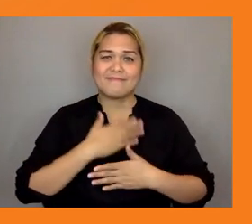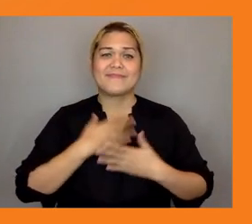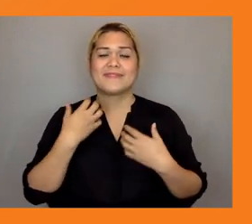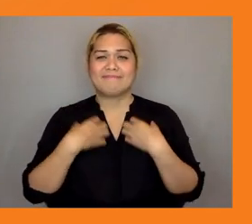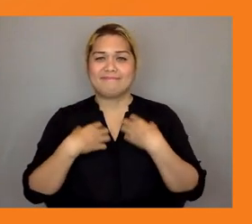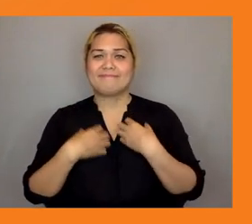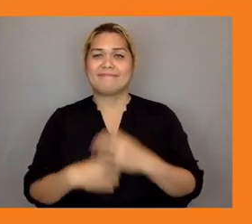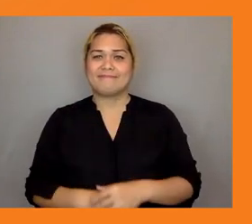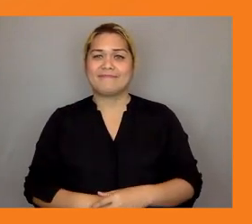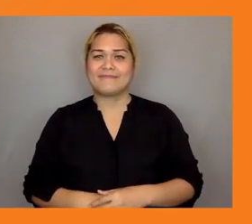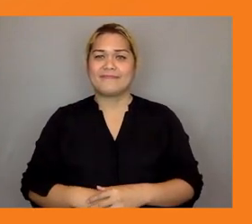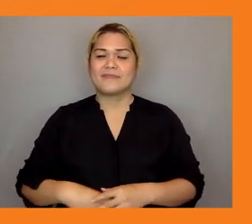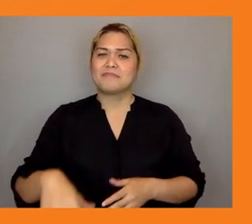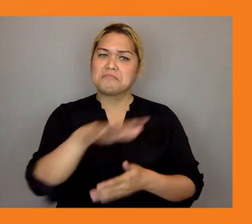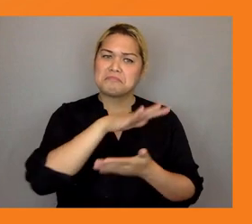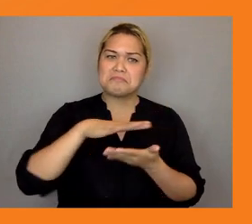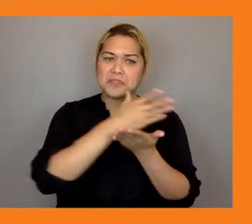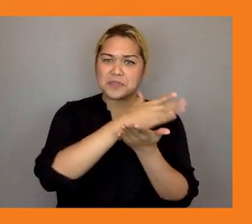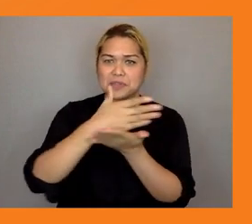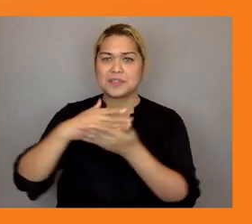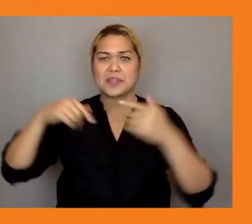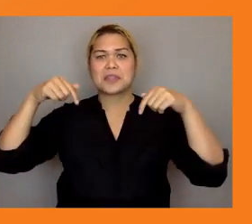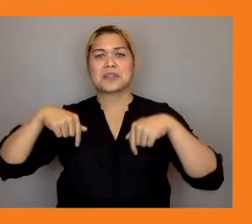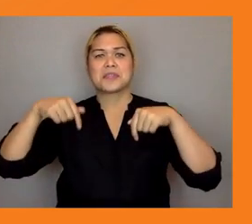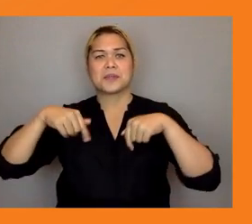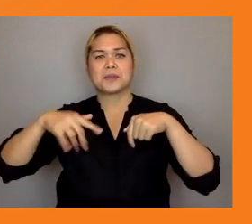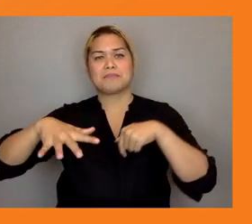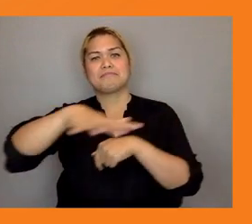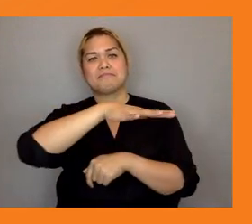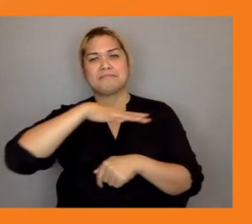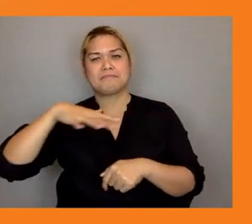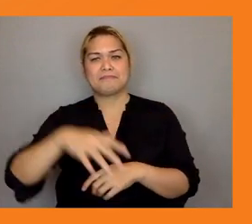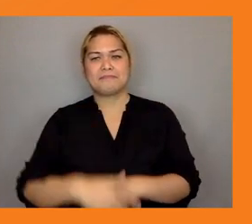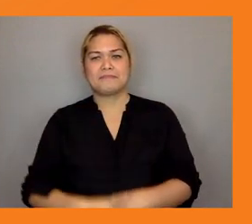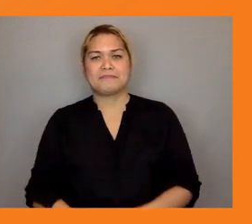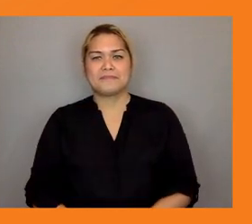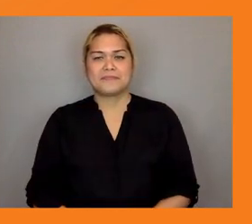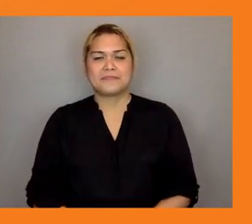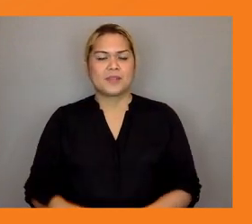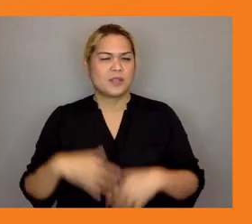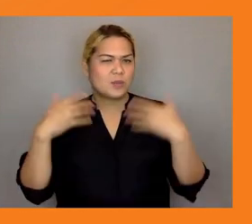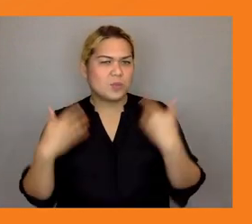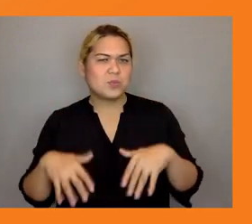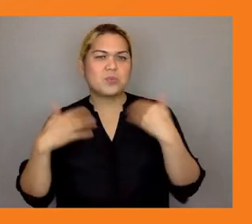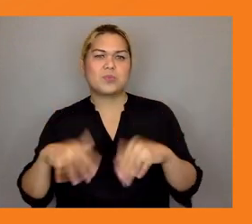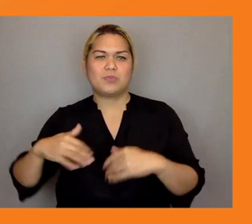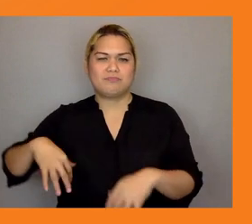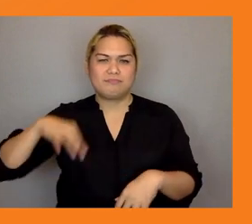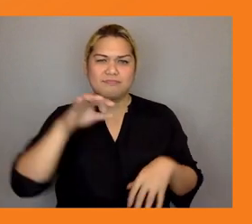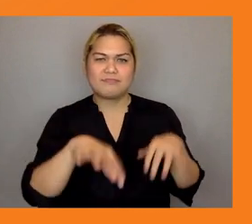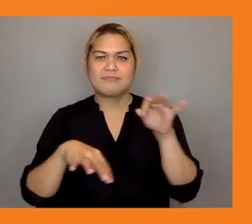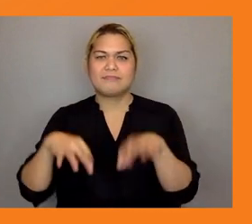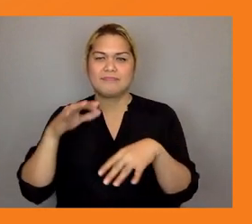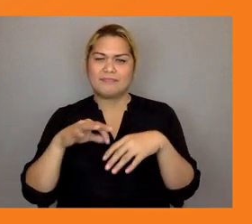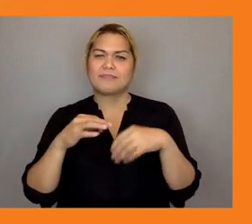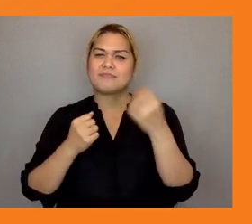youth who have been doing their part to ensure that nobody gets left behind as we move towards a future that